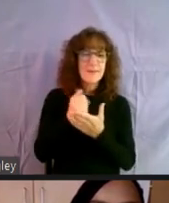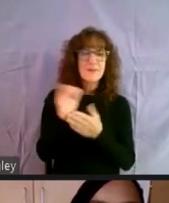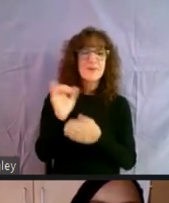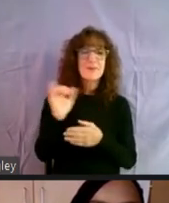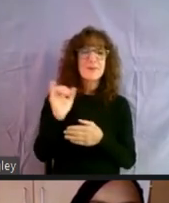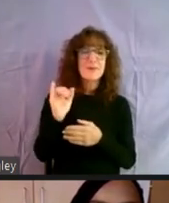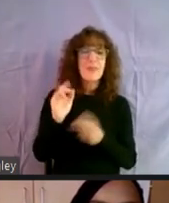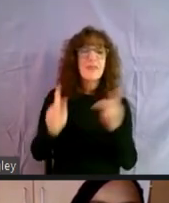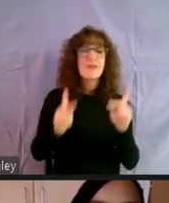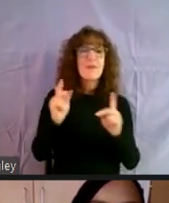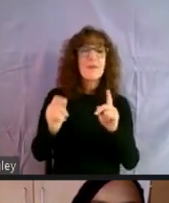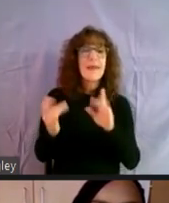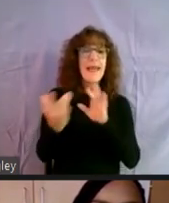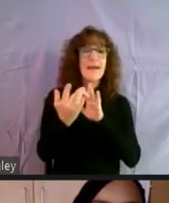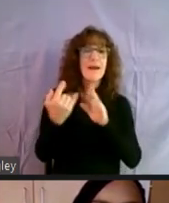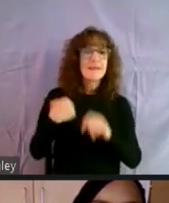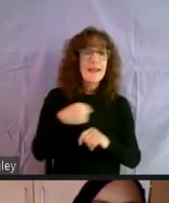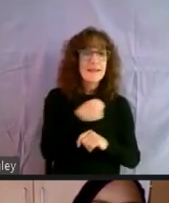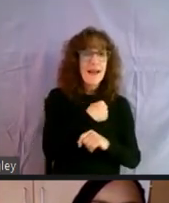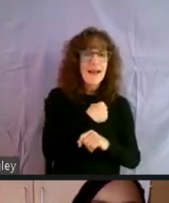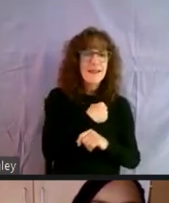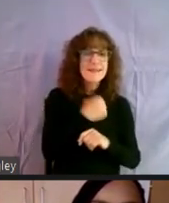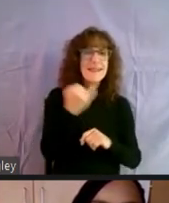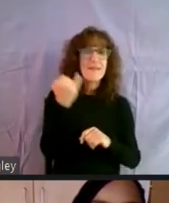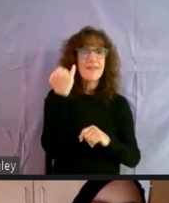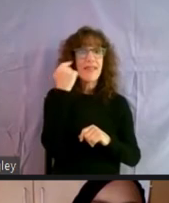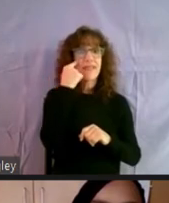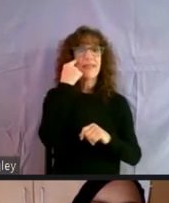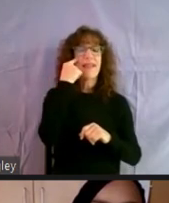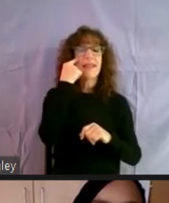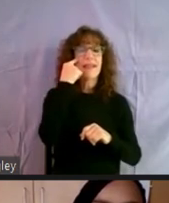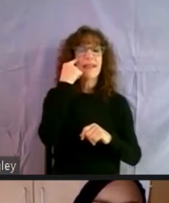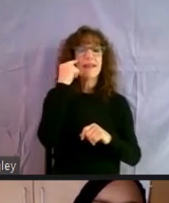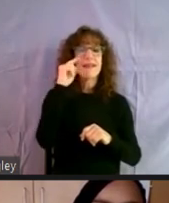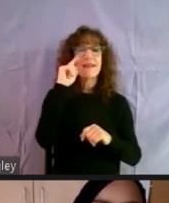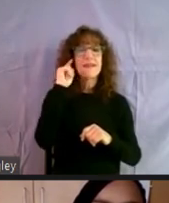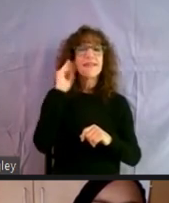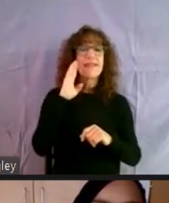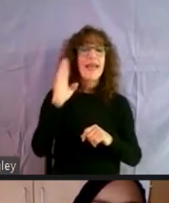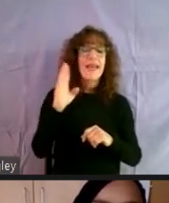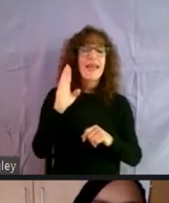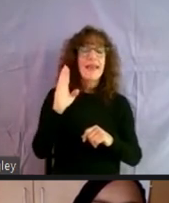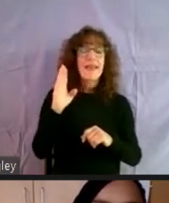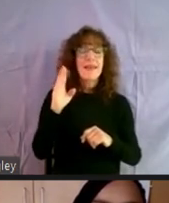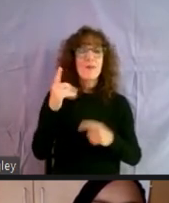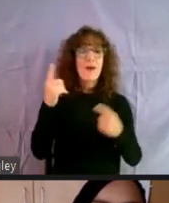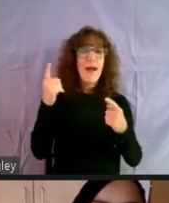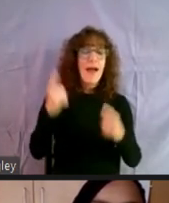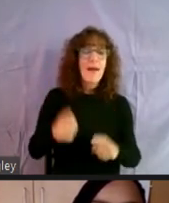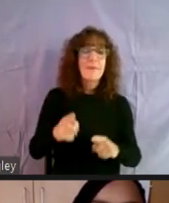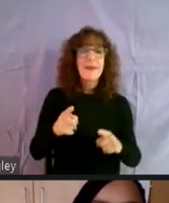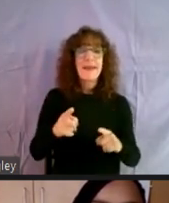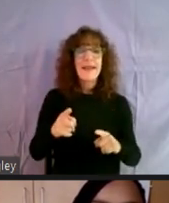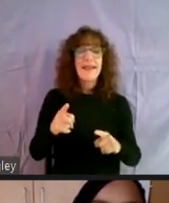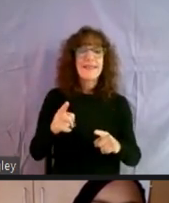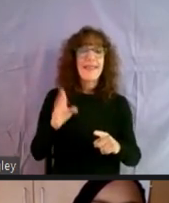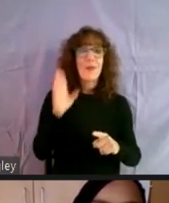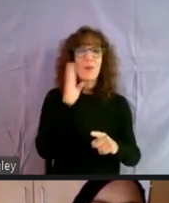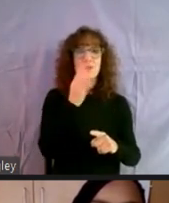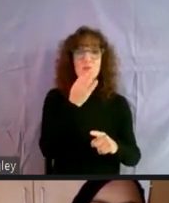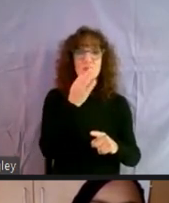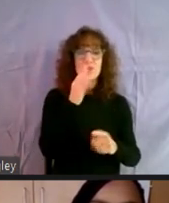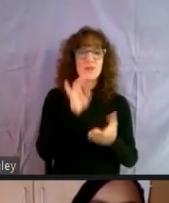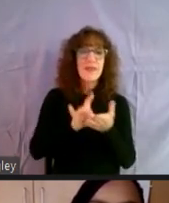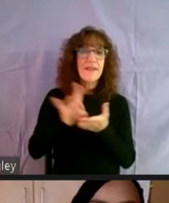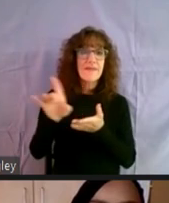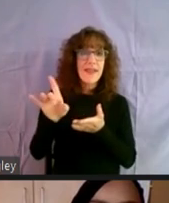persons can contact us if they think they're going to, um, be at the point where they're going to have an eviction. Um,